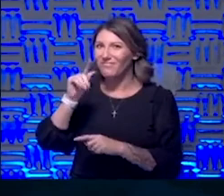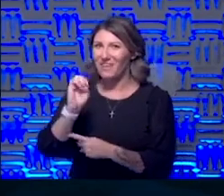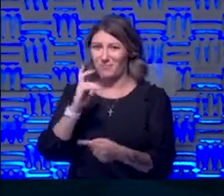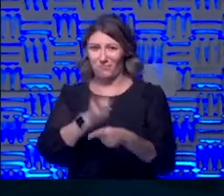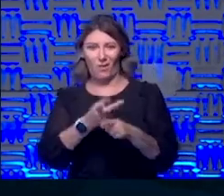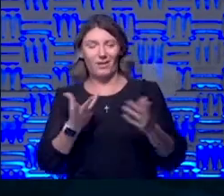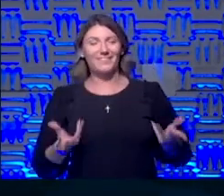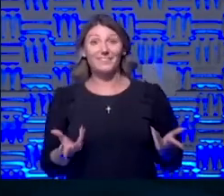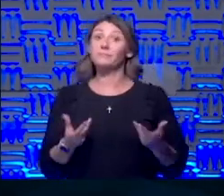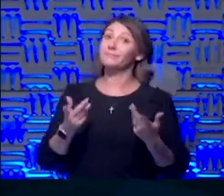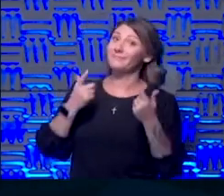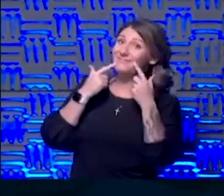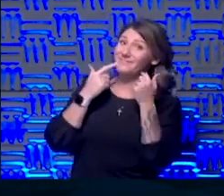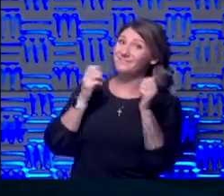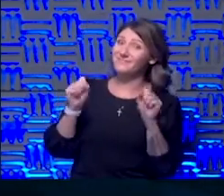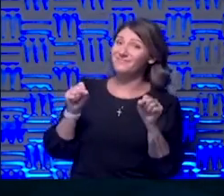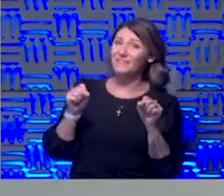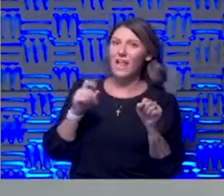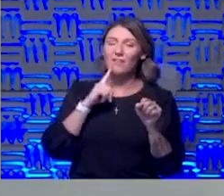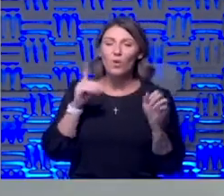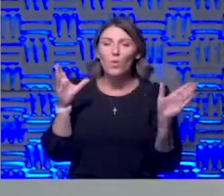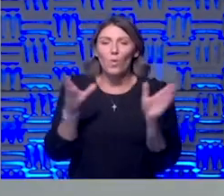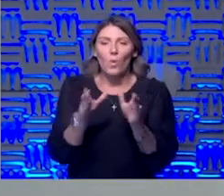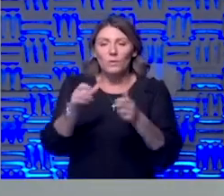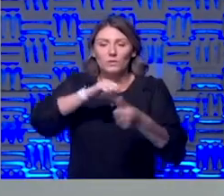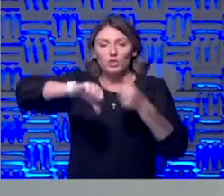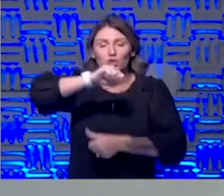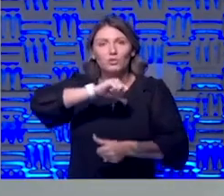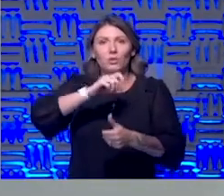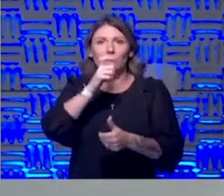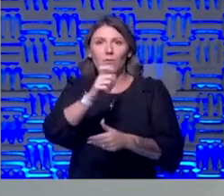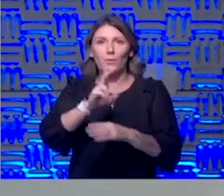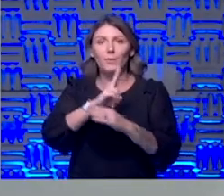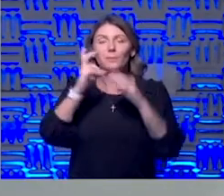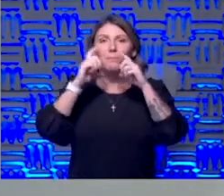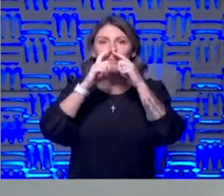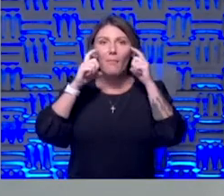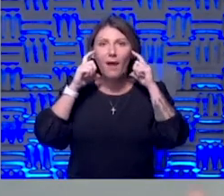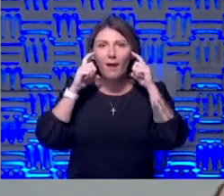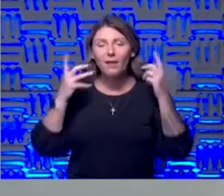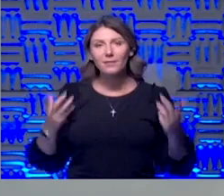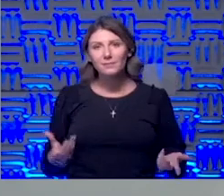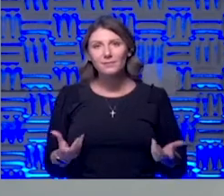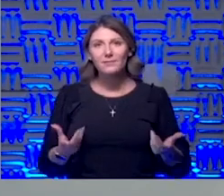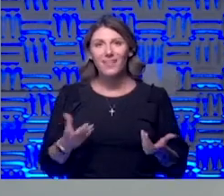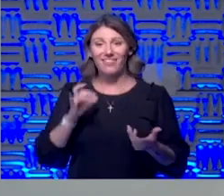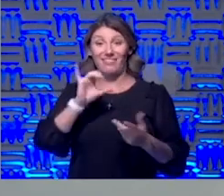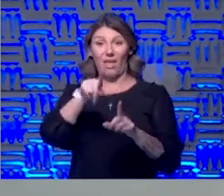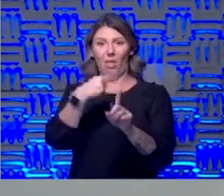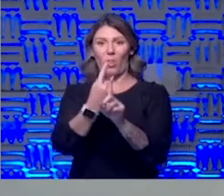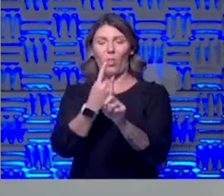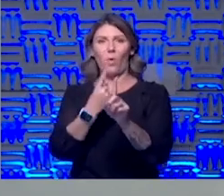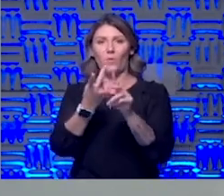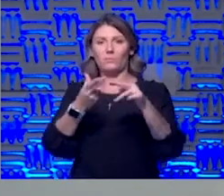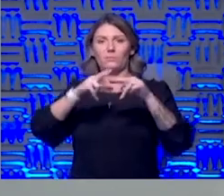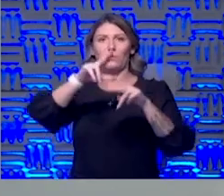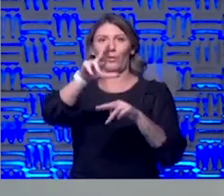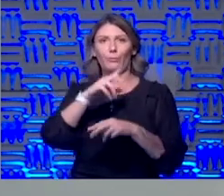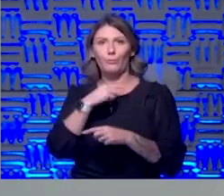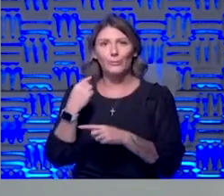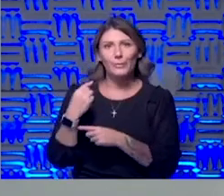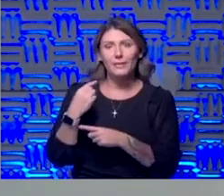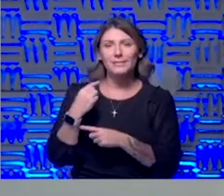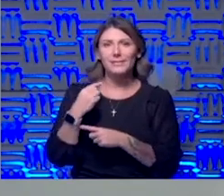so that's the other thing too they're in close proximity they're not wearing a mask and so that alone increases their risk of